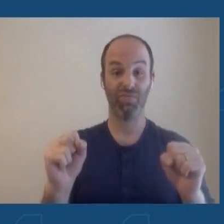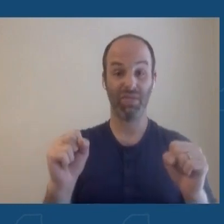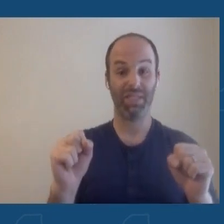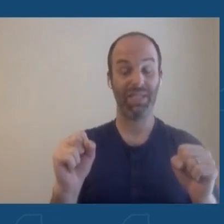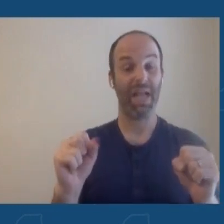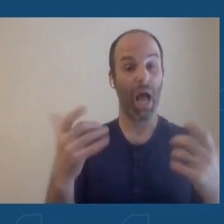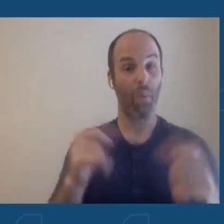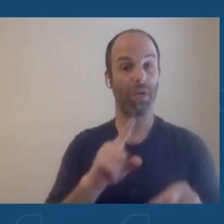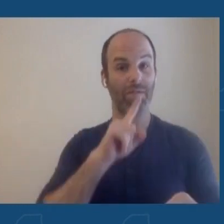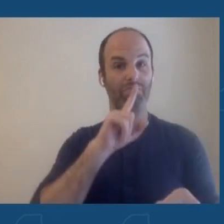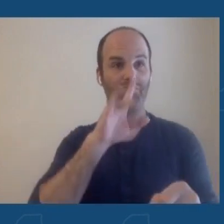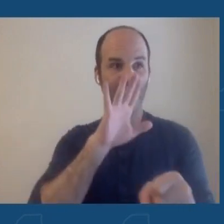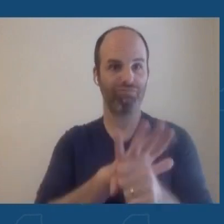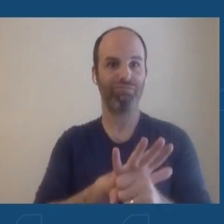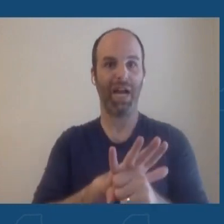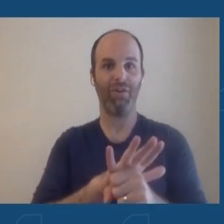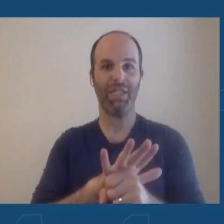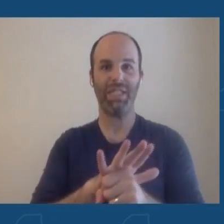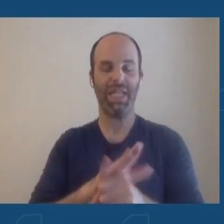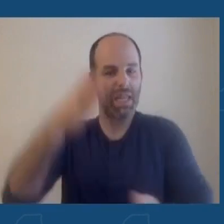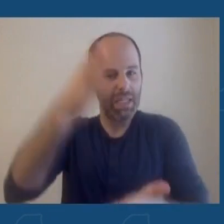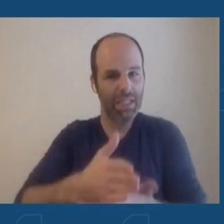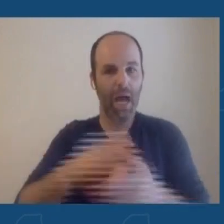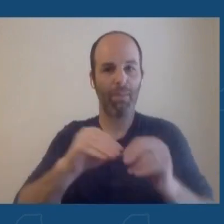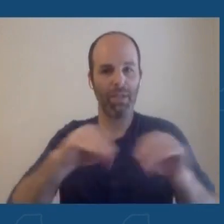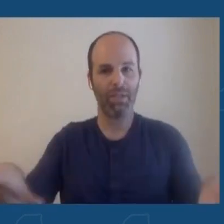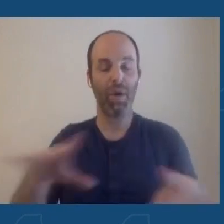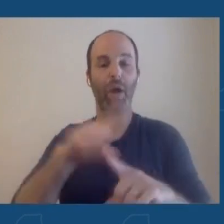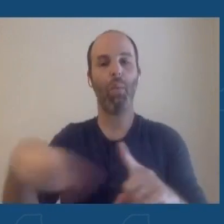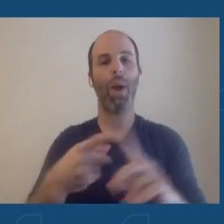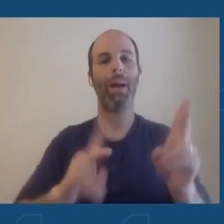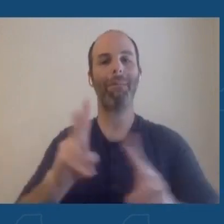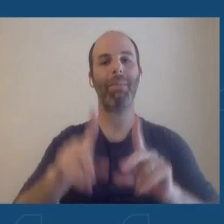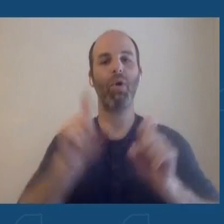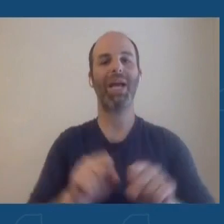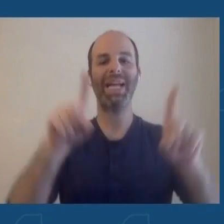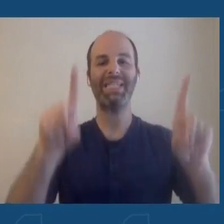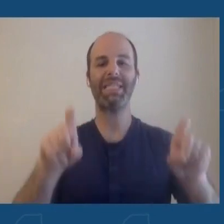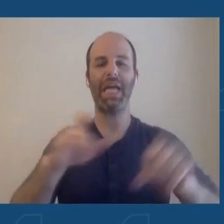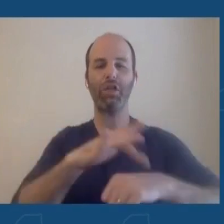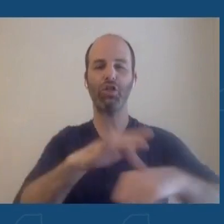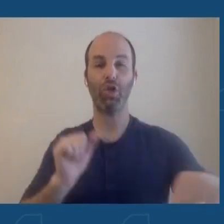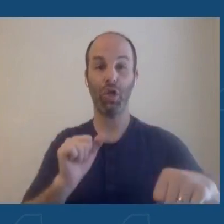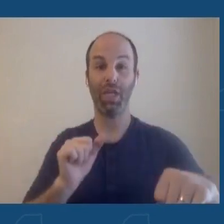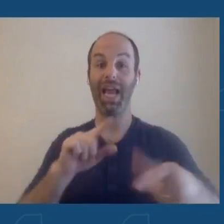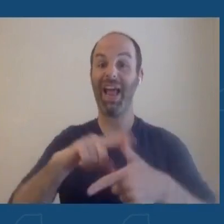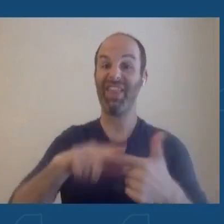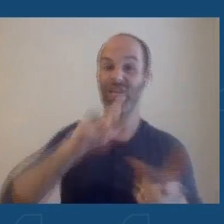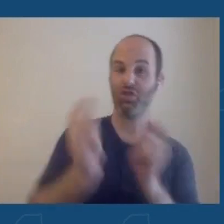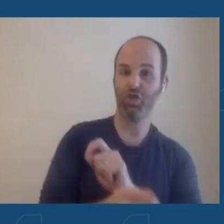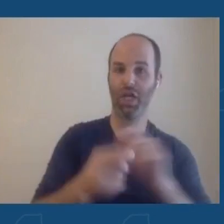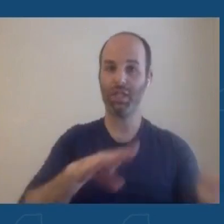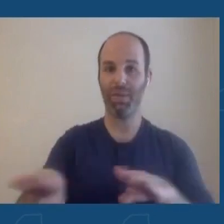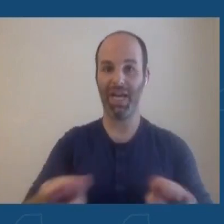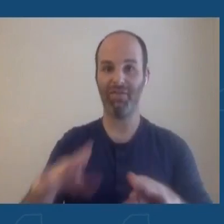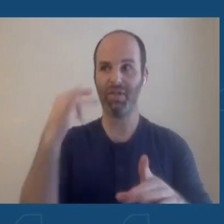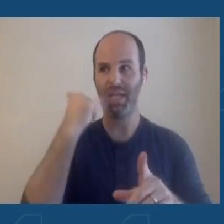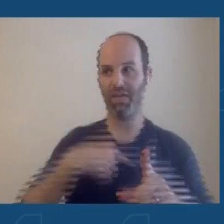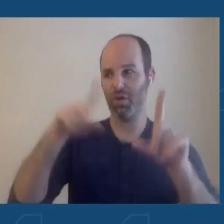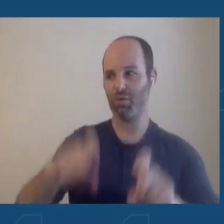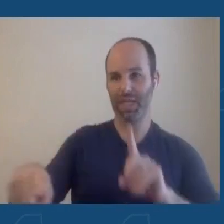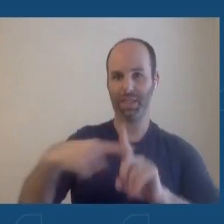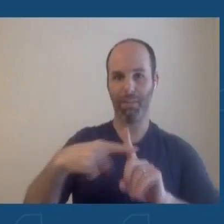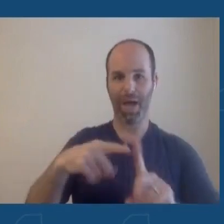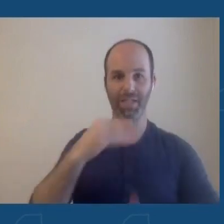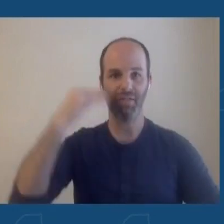people can just test early, myself included, make sure that we adapt our behaviors, we stay home if you test positive at home. So